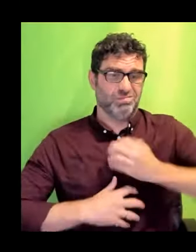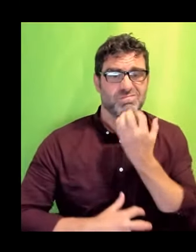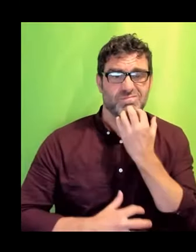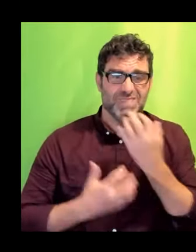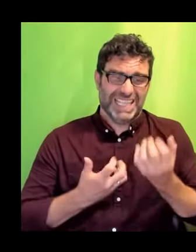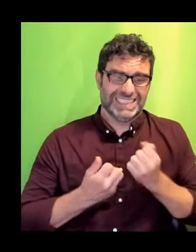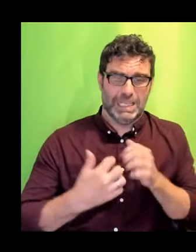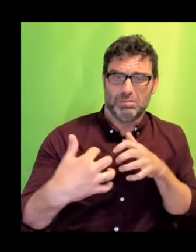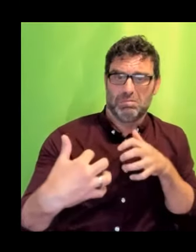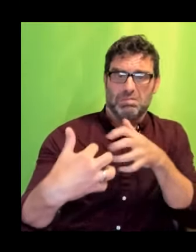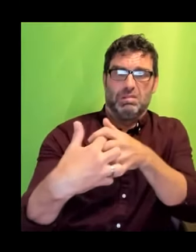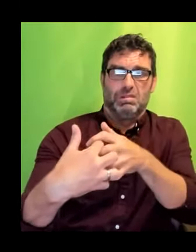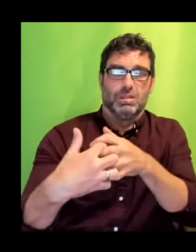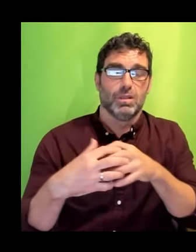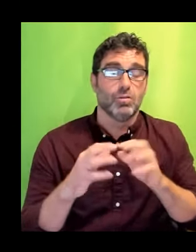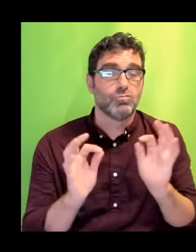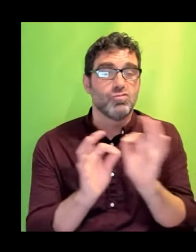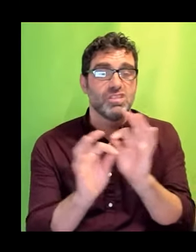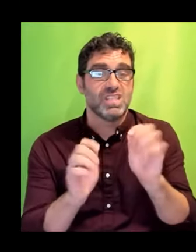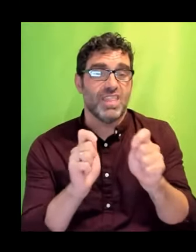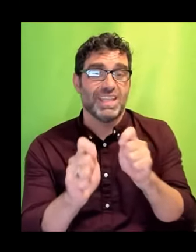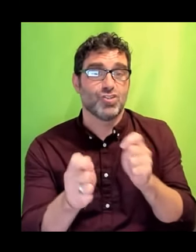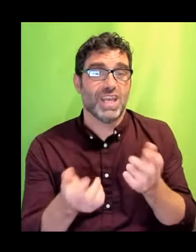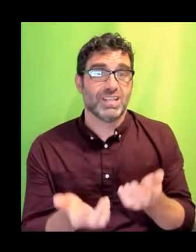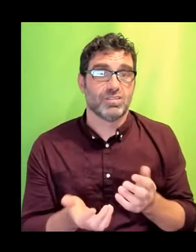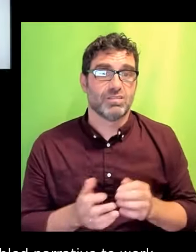No one should be treated that way.